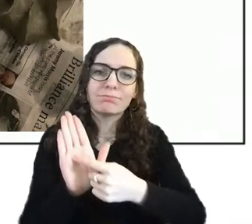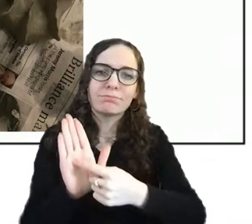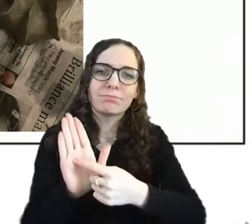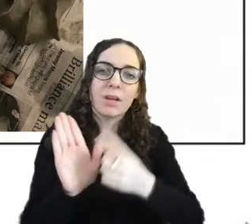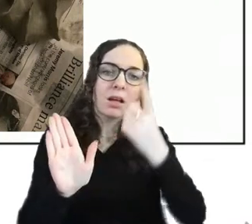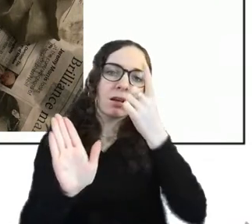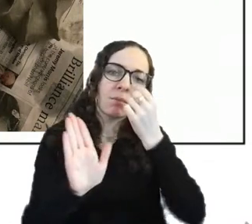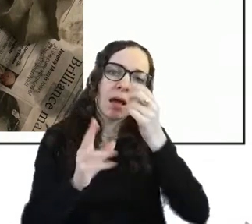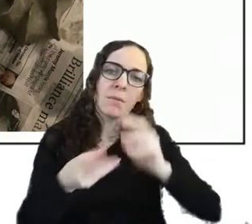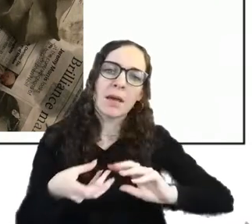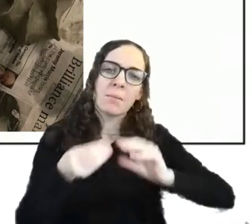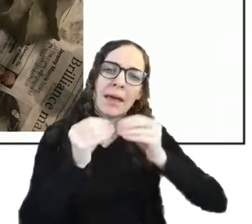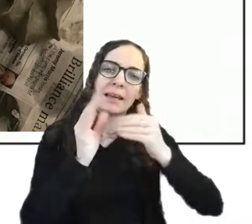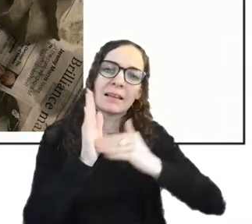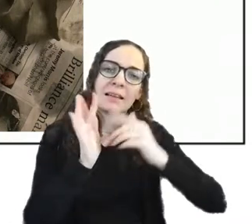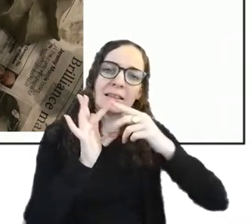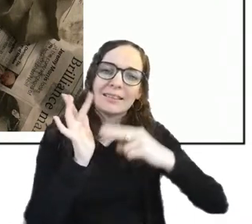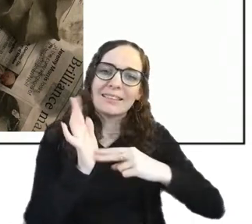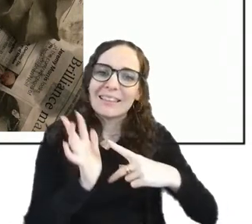go for walks